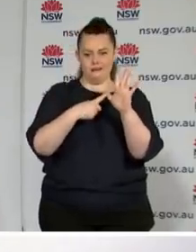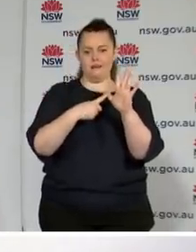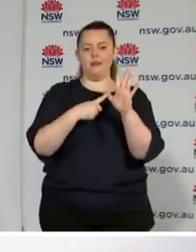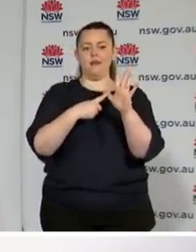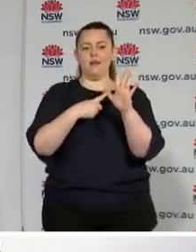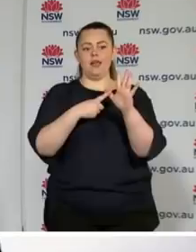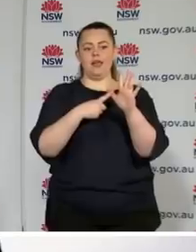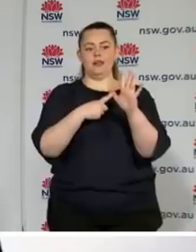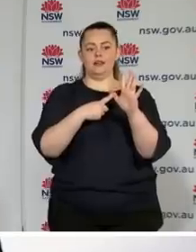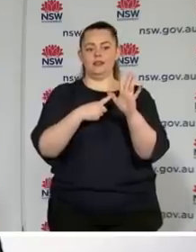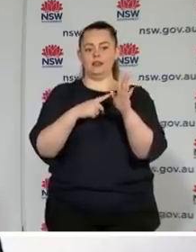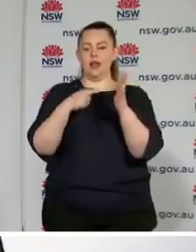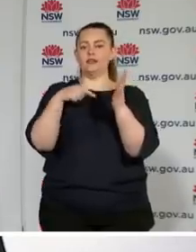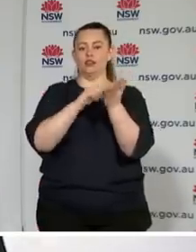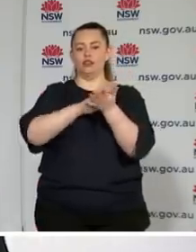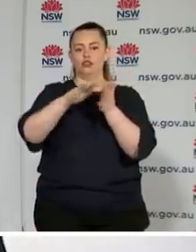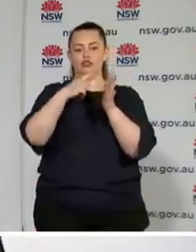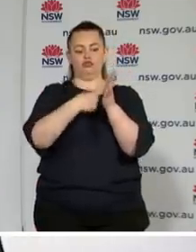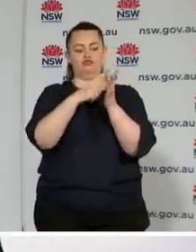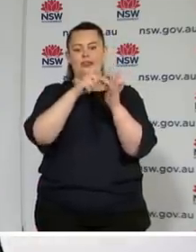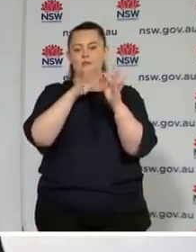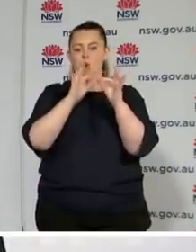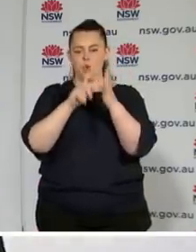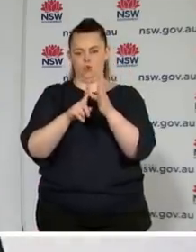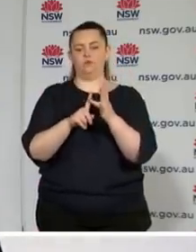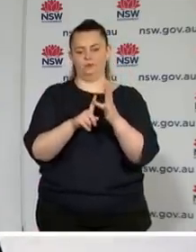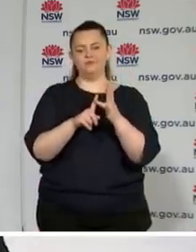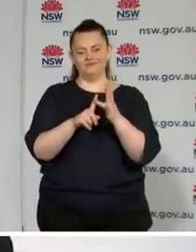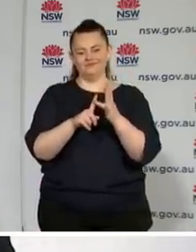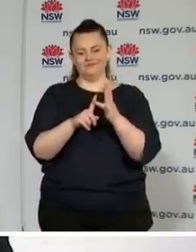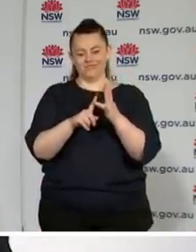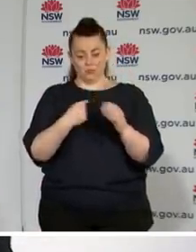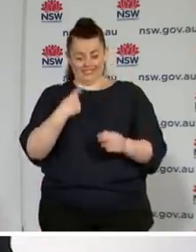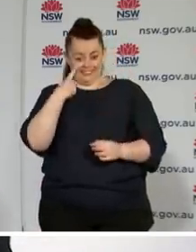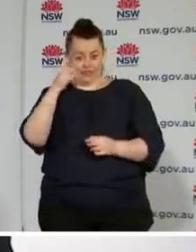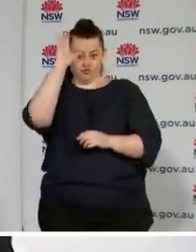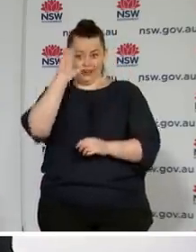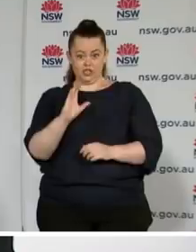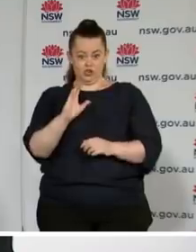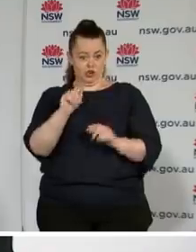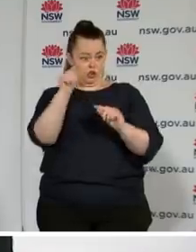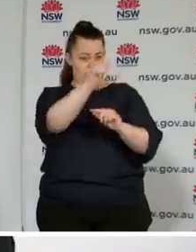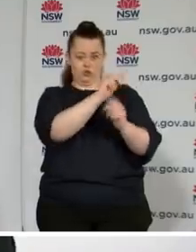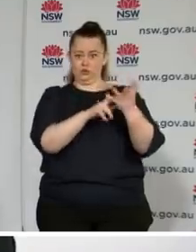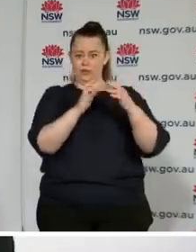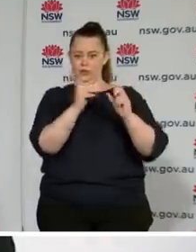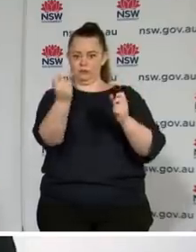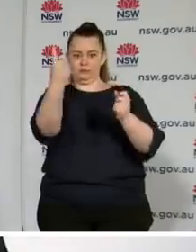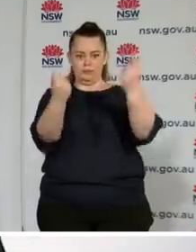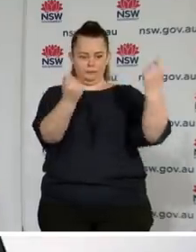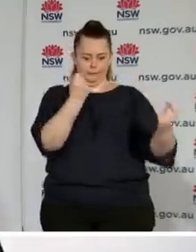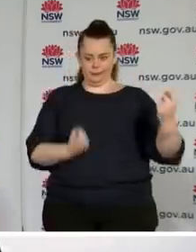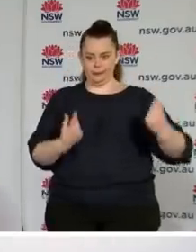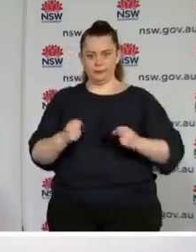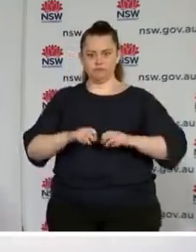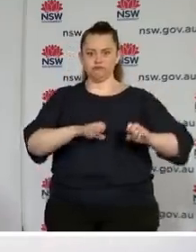an increase in cases in our regional areas and again, urge everyone in regional areas to take the opportunity to get vaccinated